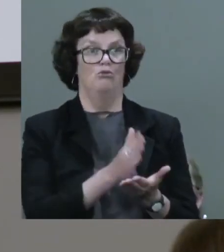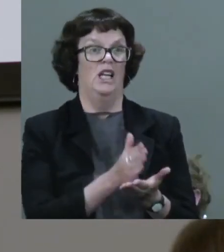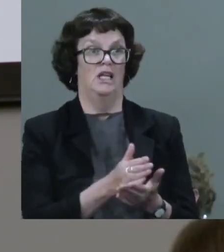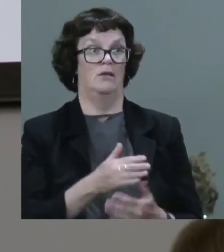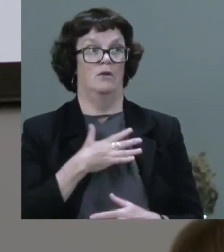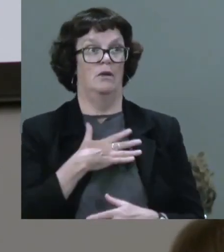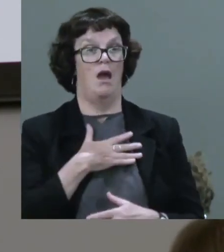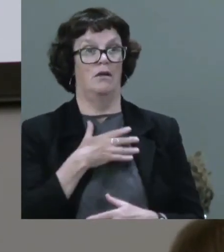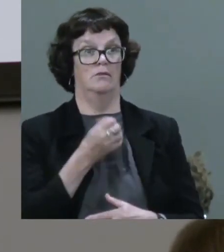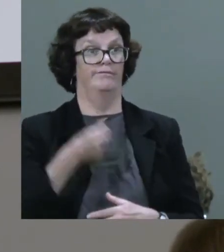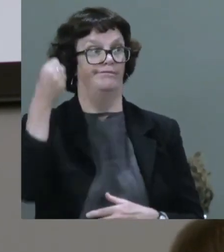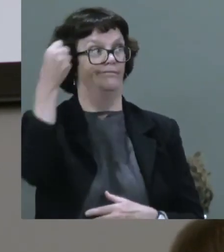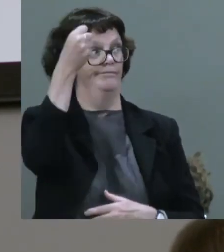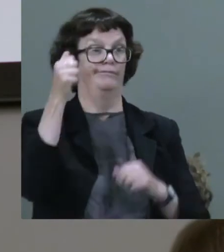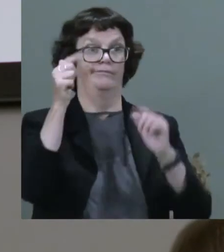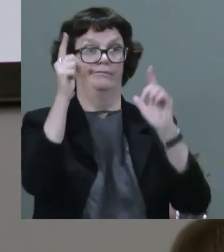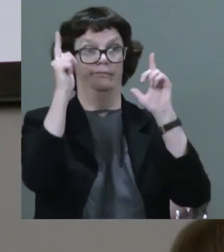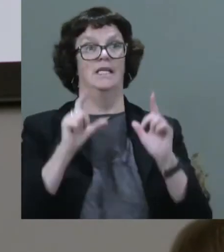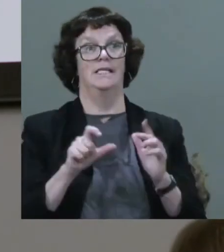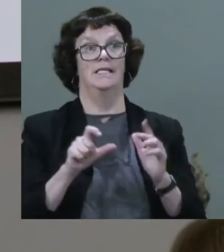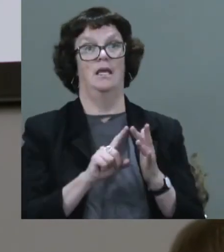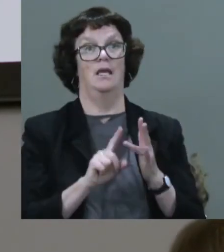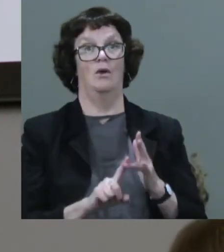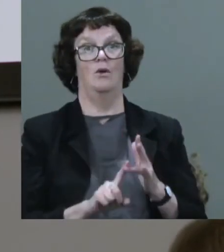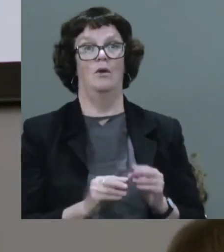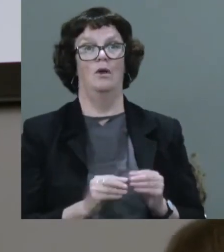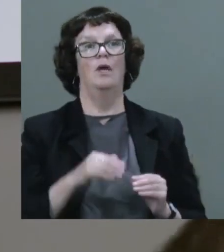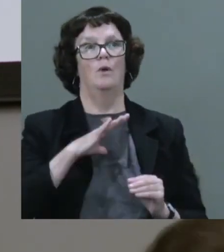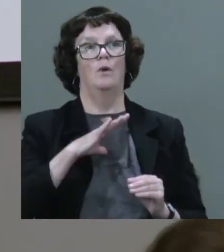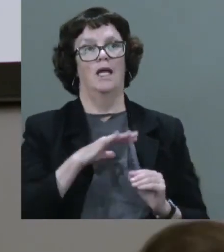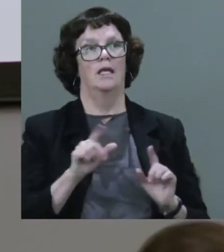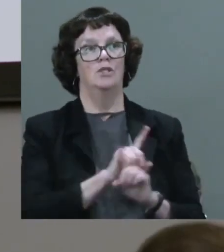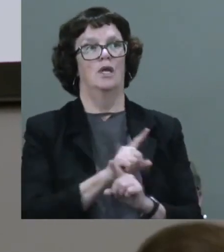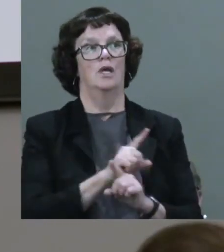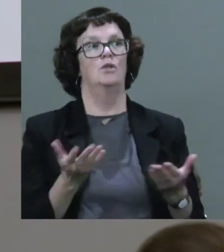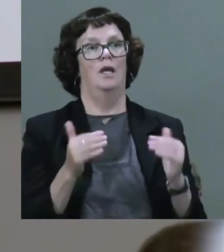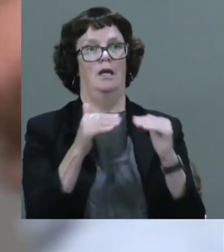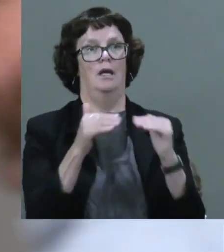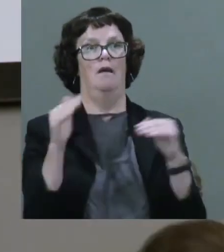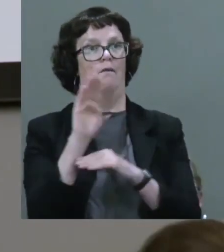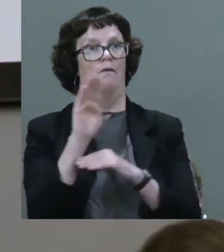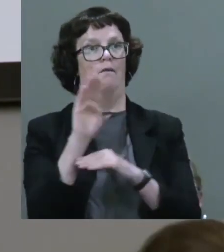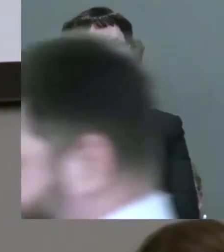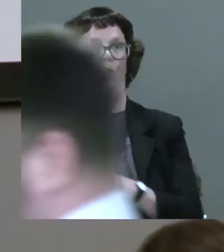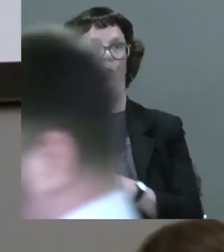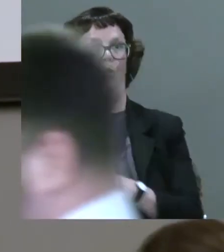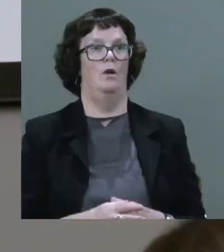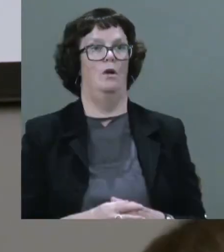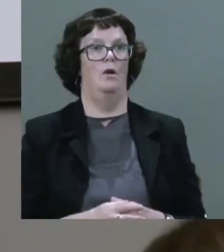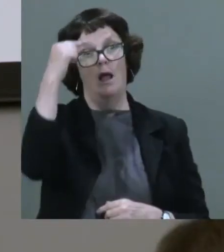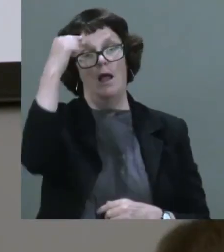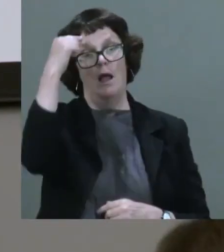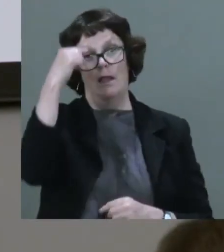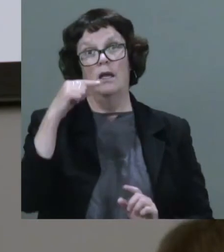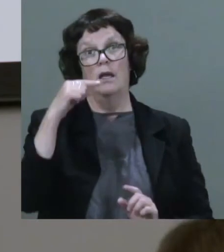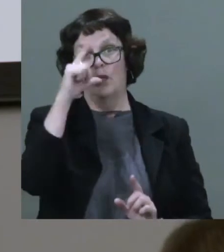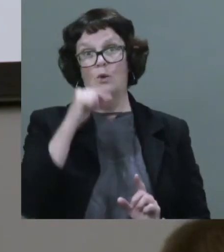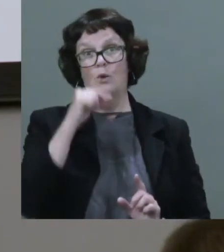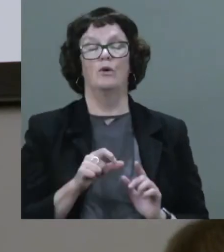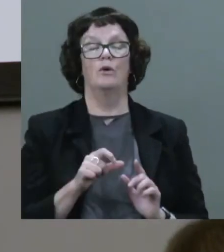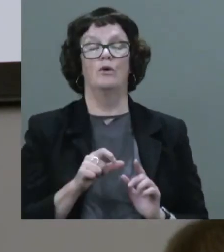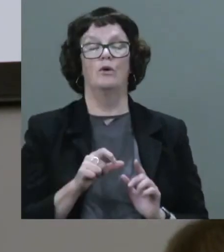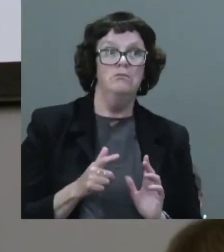And I think what we need to see is change at the board level. You know, I think we could do with a quota